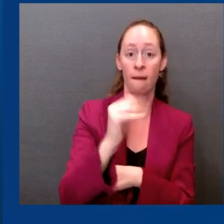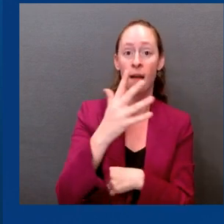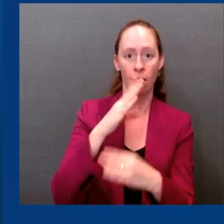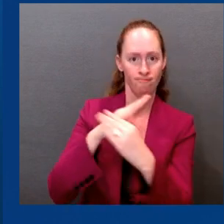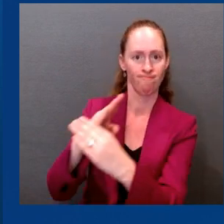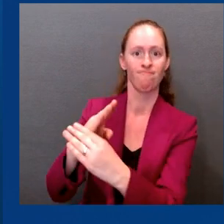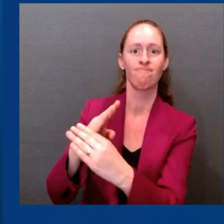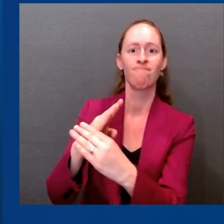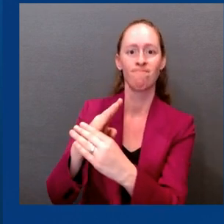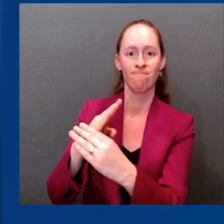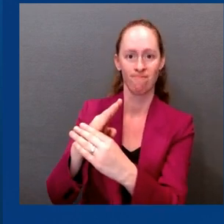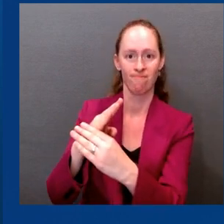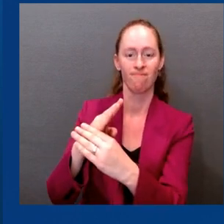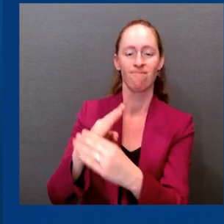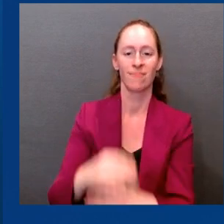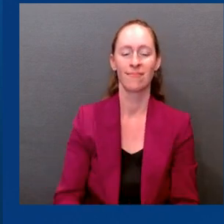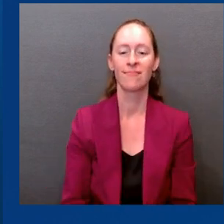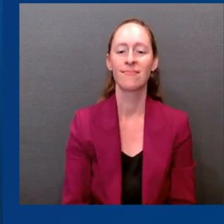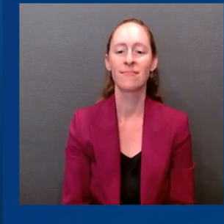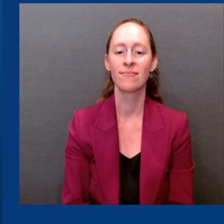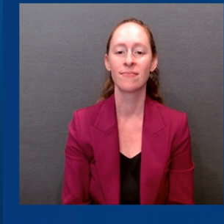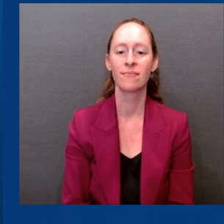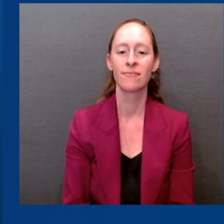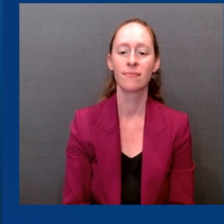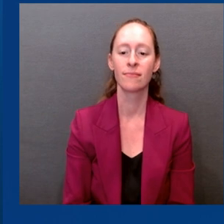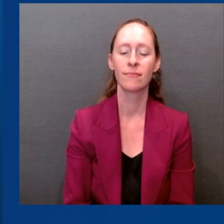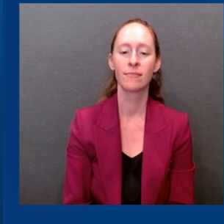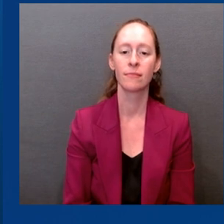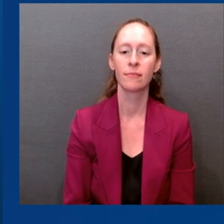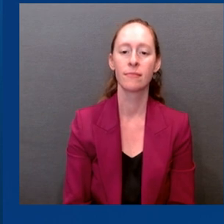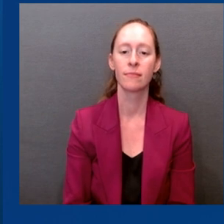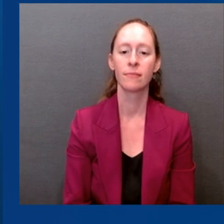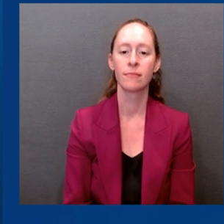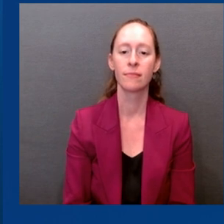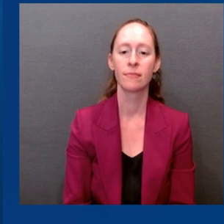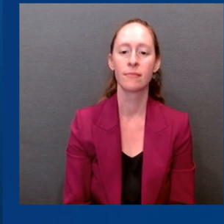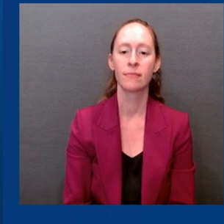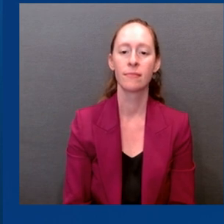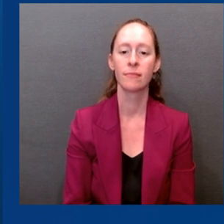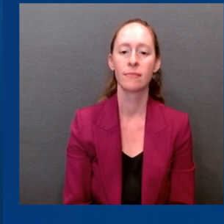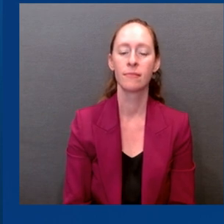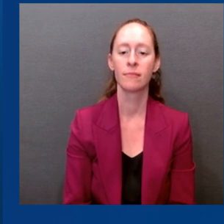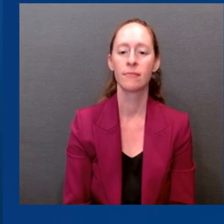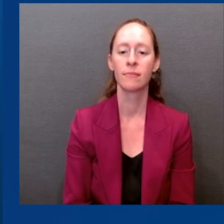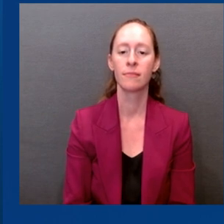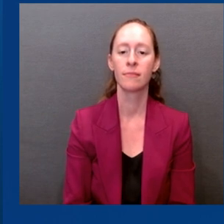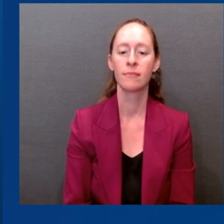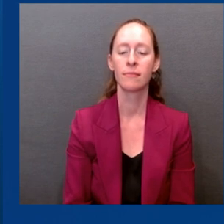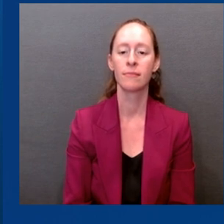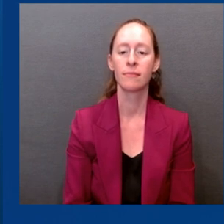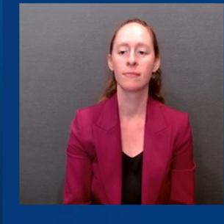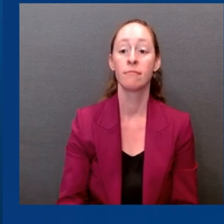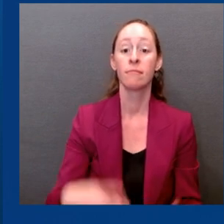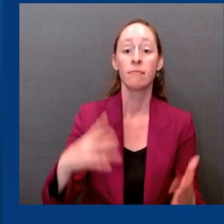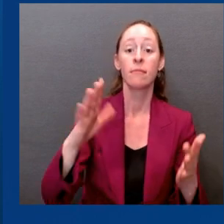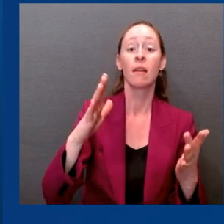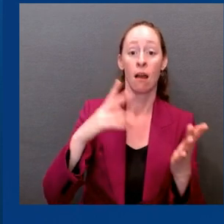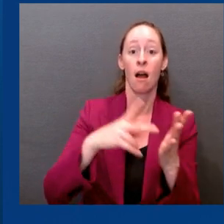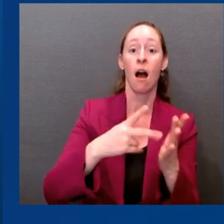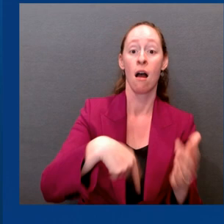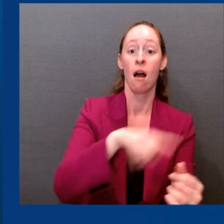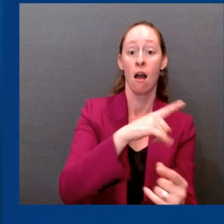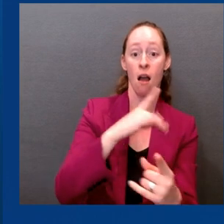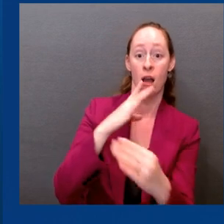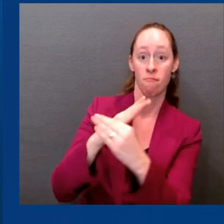improve protection against other variants as well. So it gives us that breadth of protection that we might anticipate